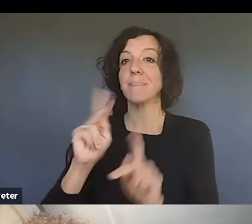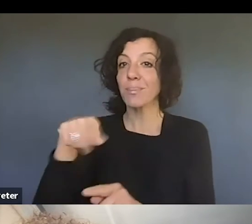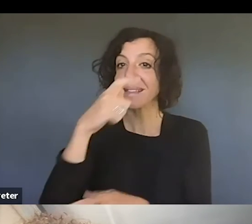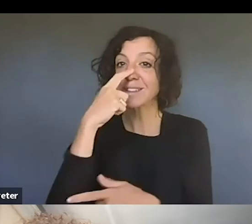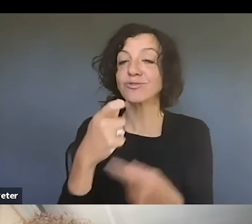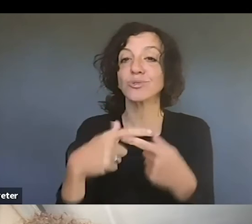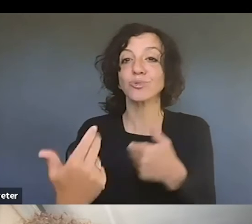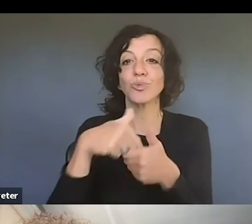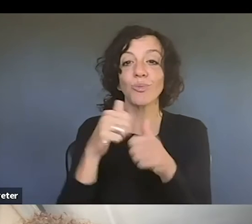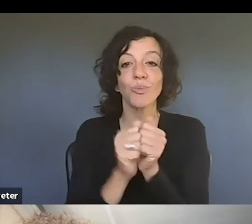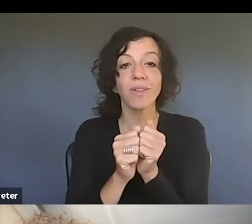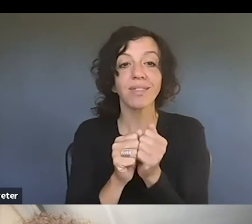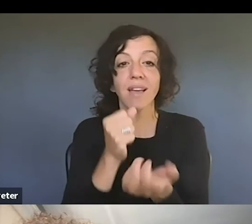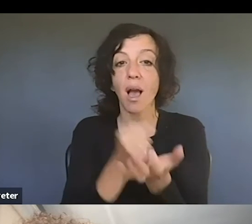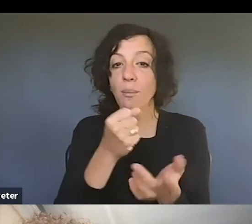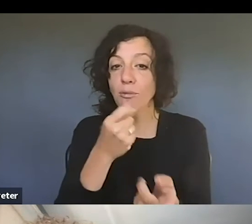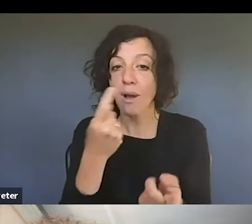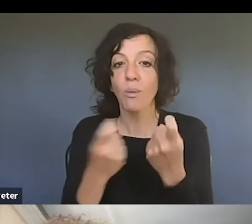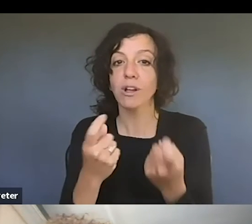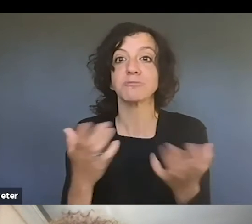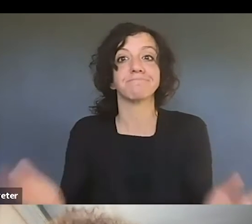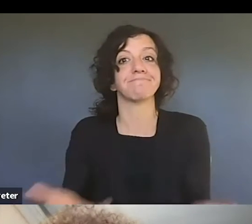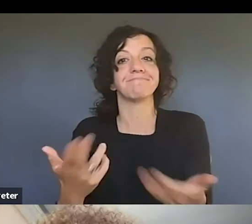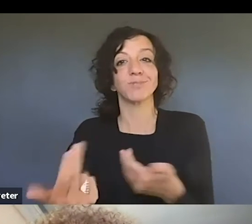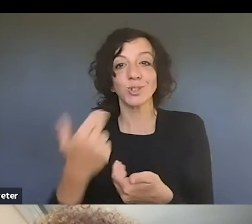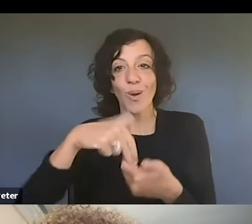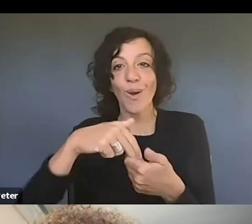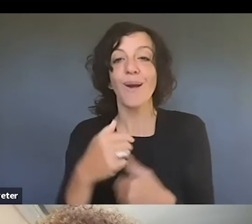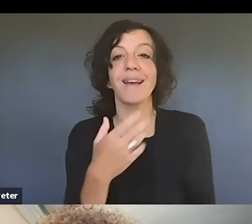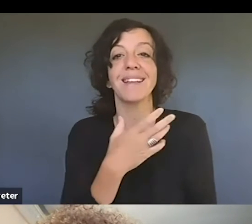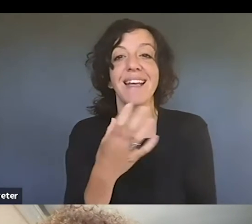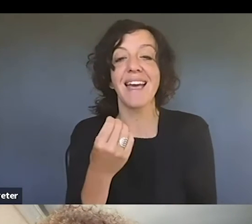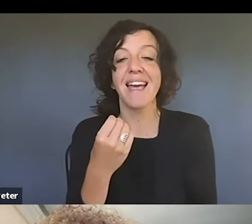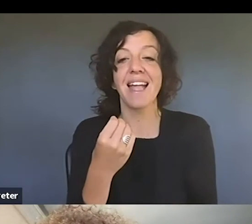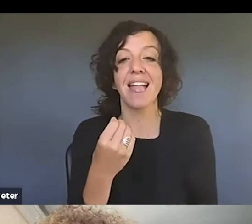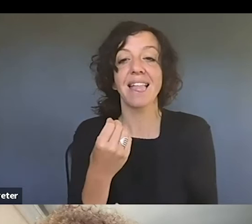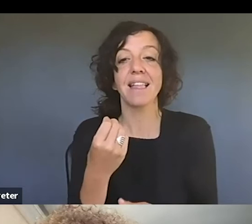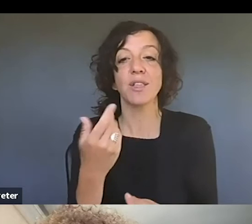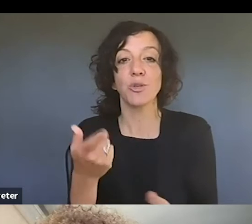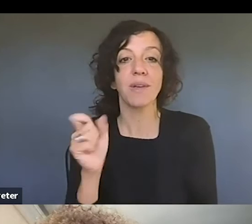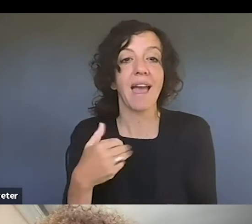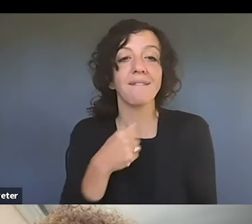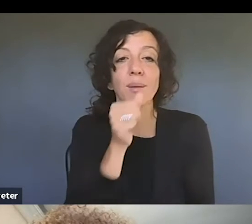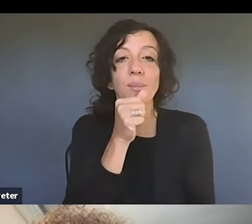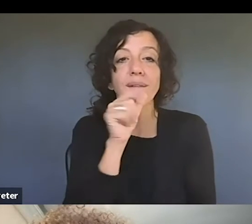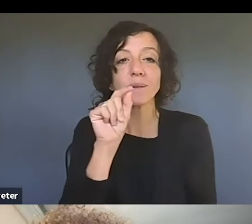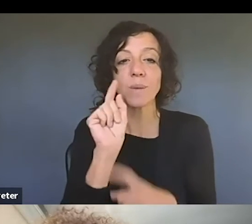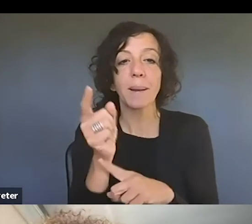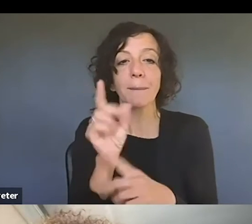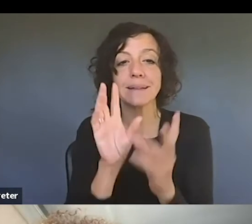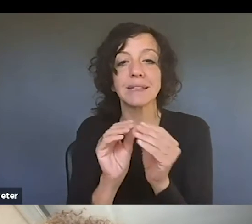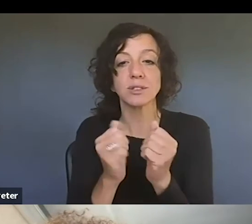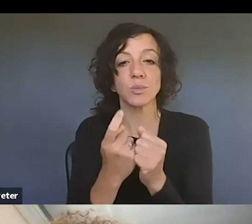copyright questions, um, and having a, you know, private 20 minute session with one of my